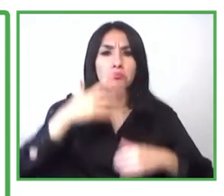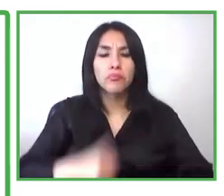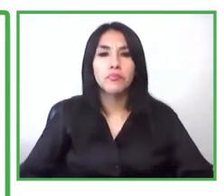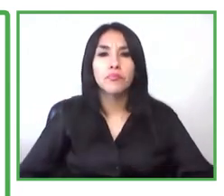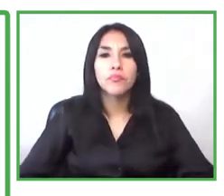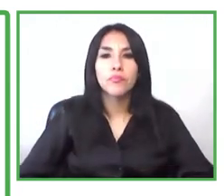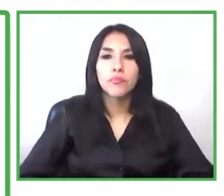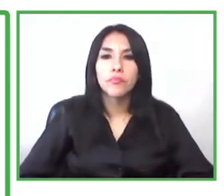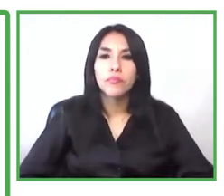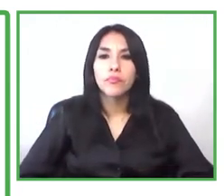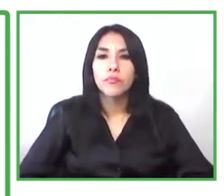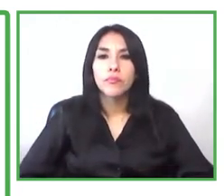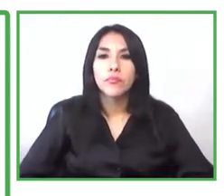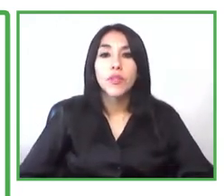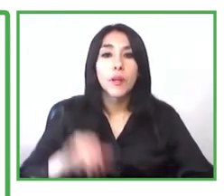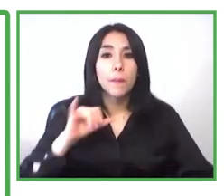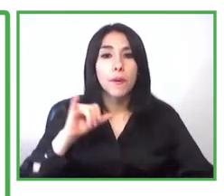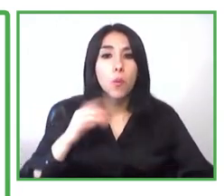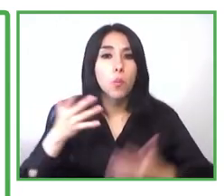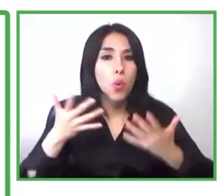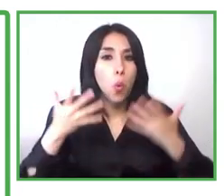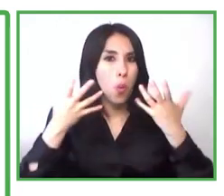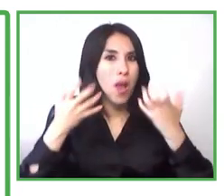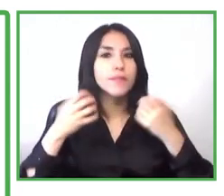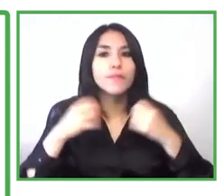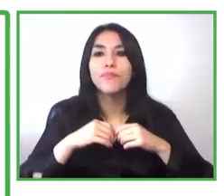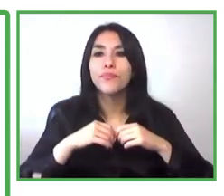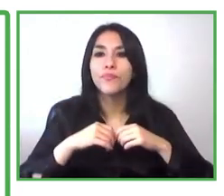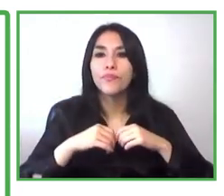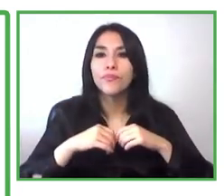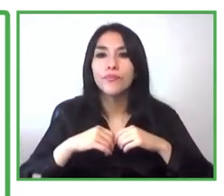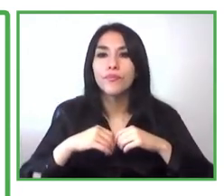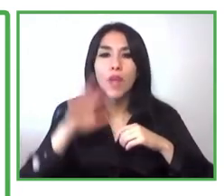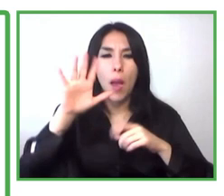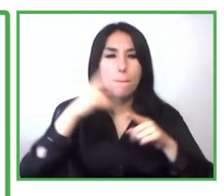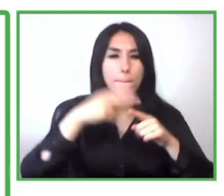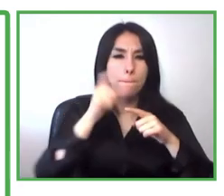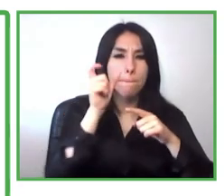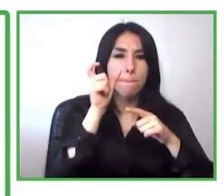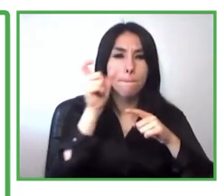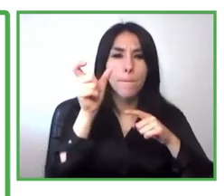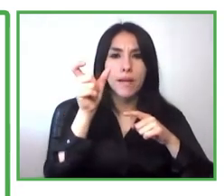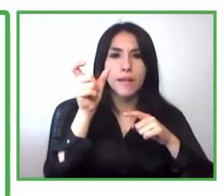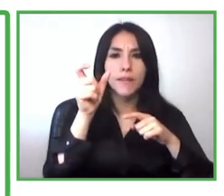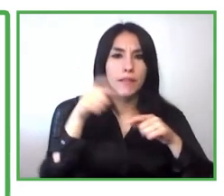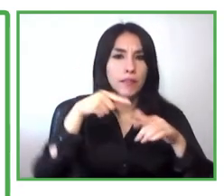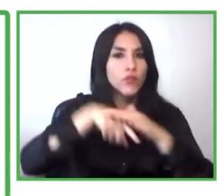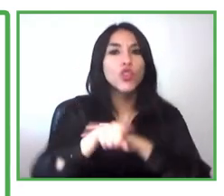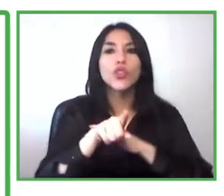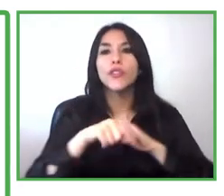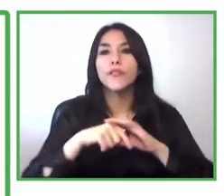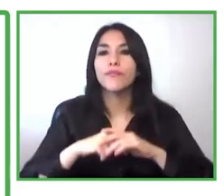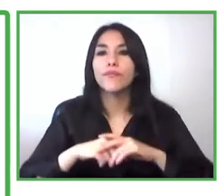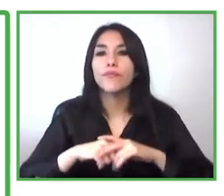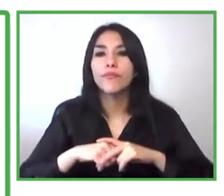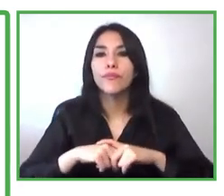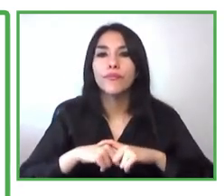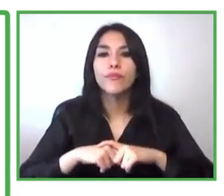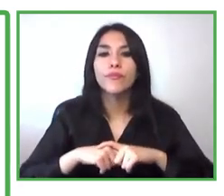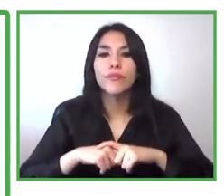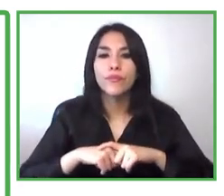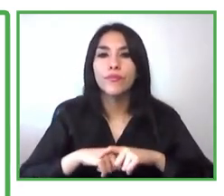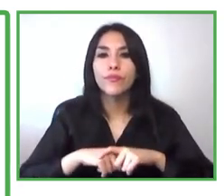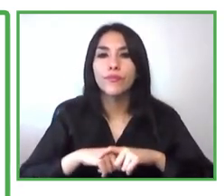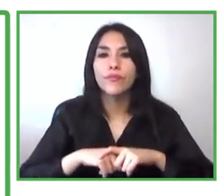part of the beneficiaries of the santa in colombia to he he had access to to this resource